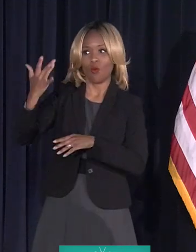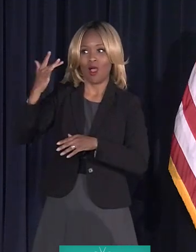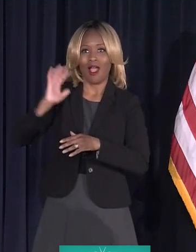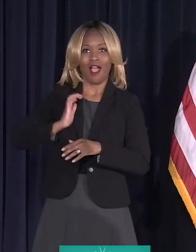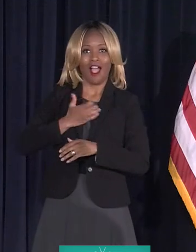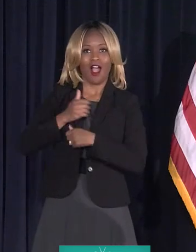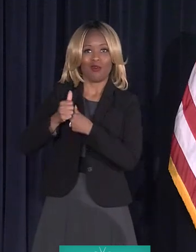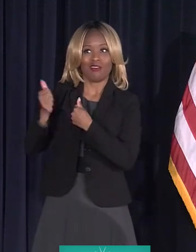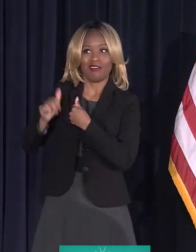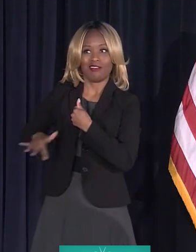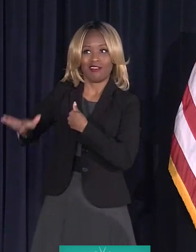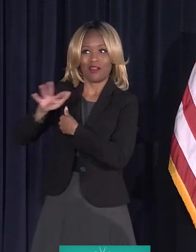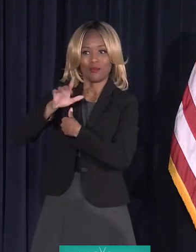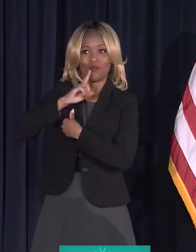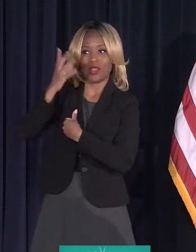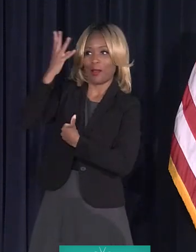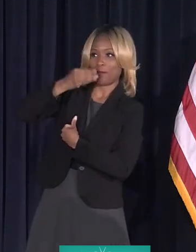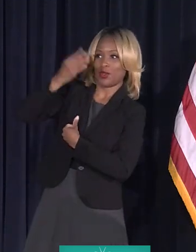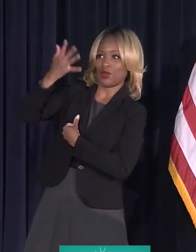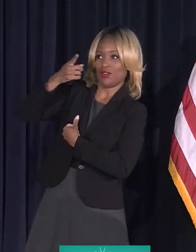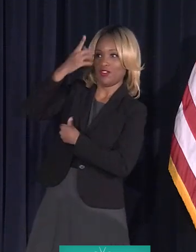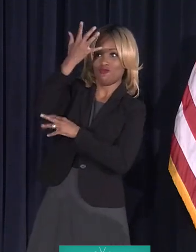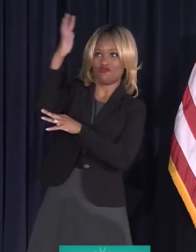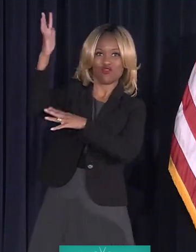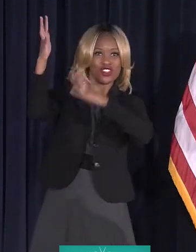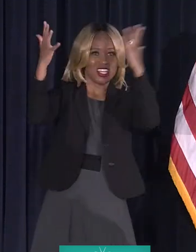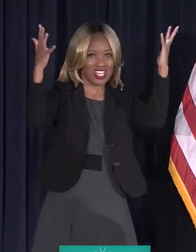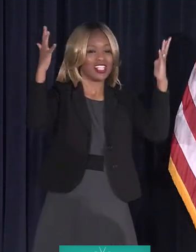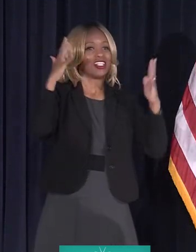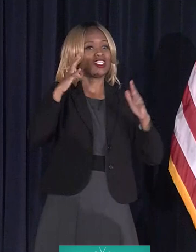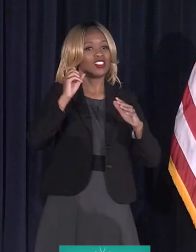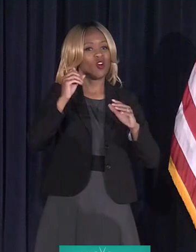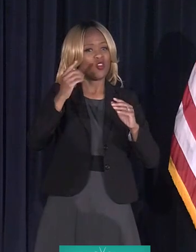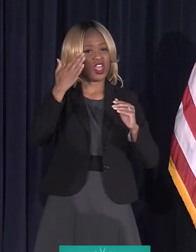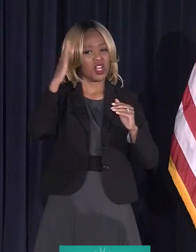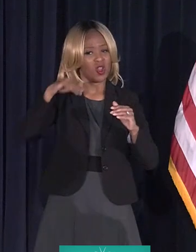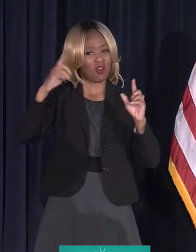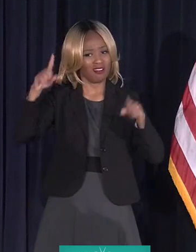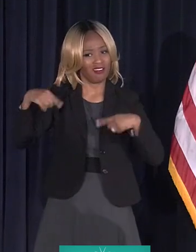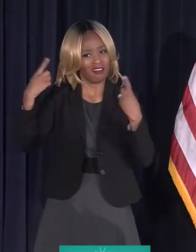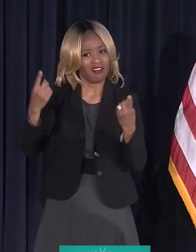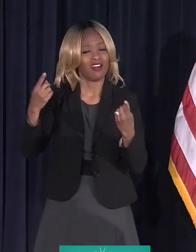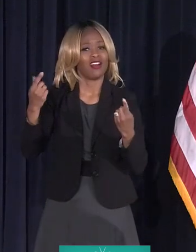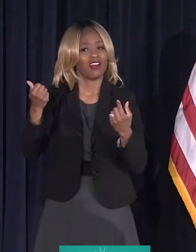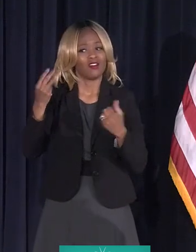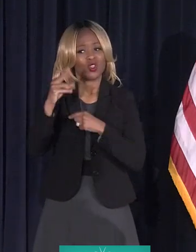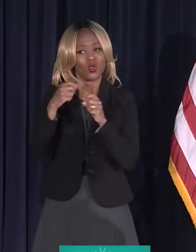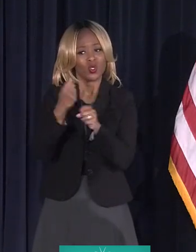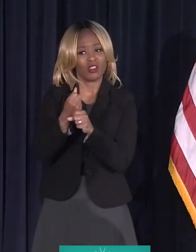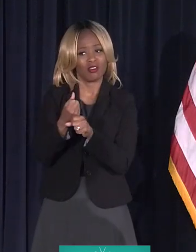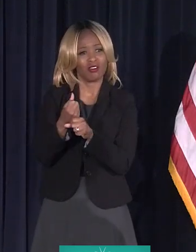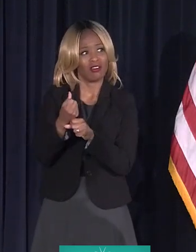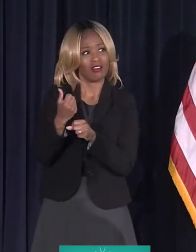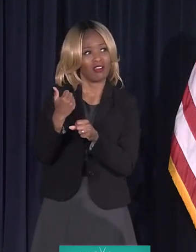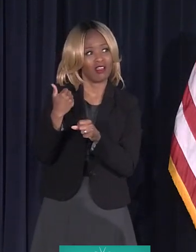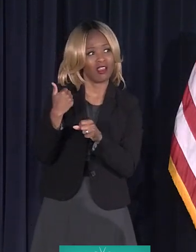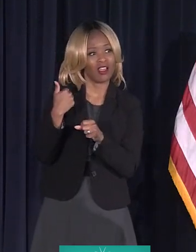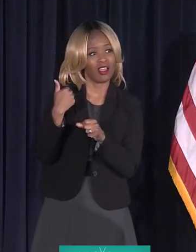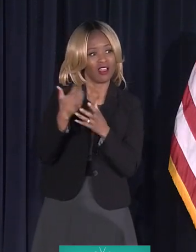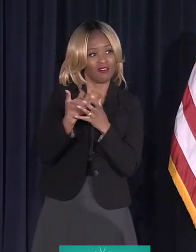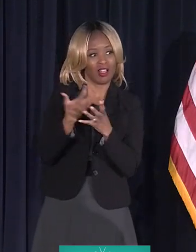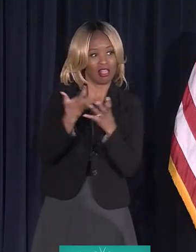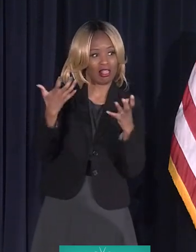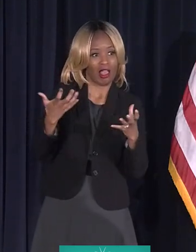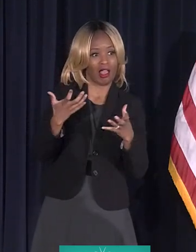are those trees. So, DTE knows that for a while. It's like years back. Like, they had a lot of maintenance to do. So,